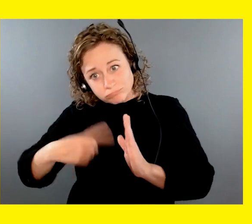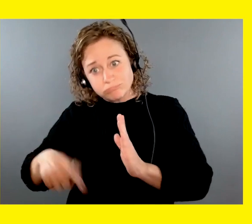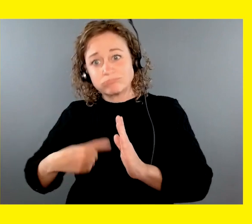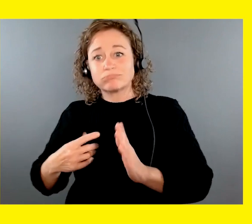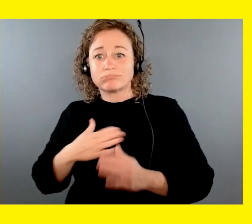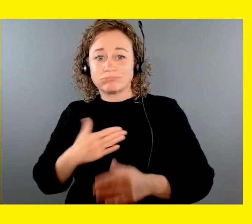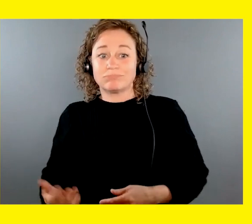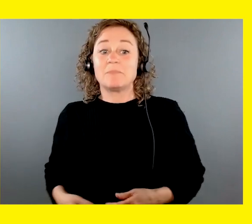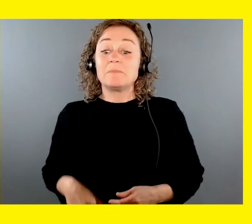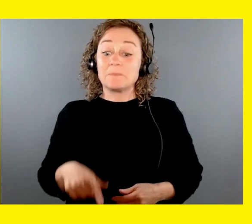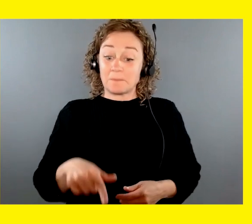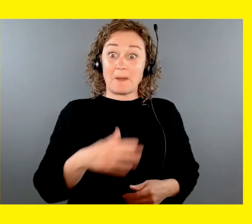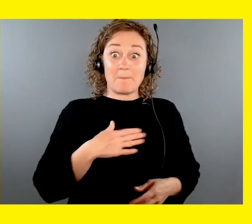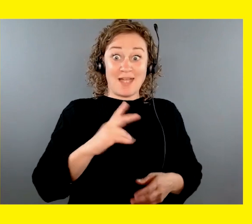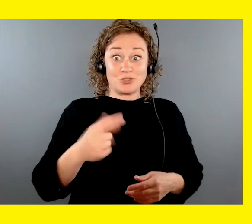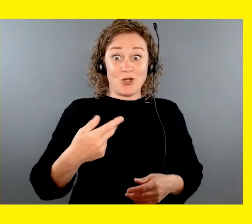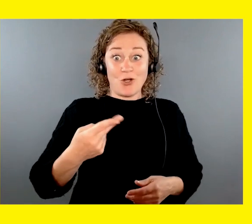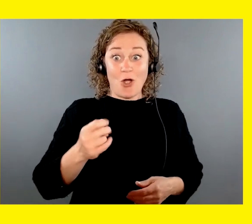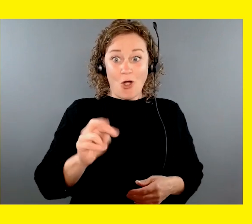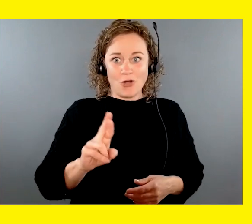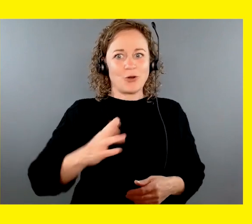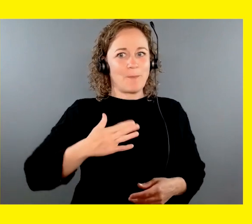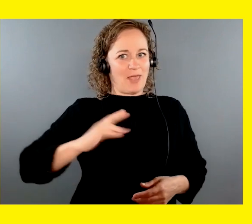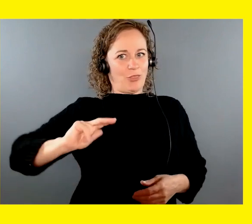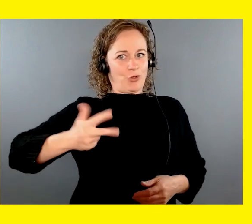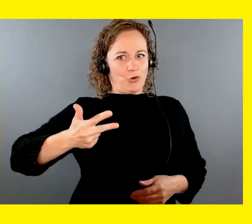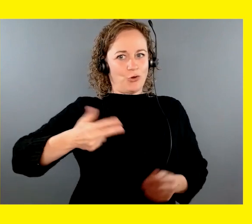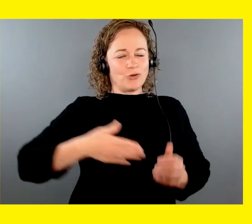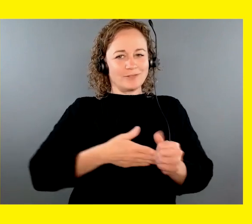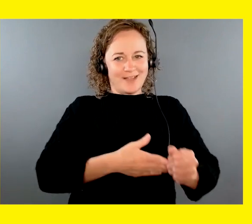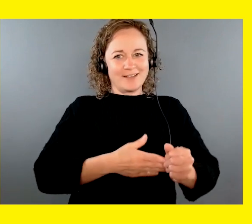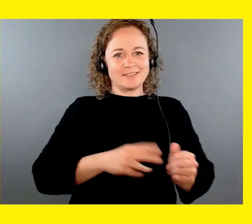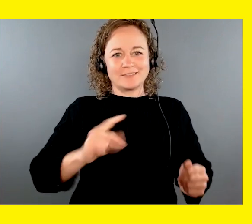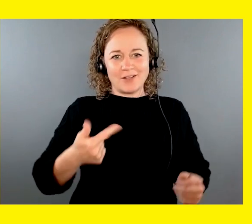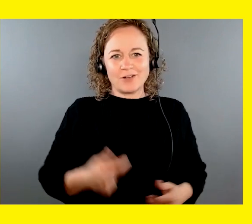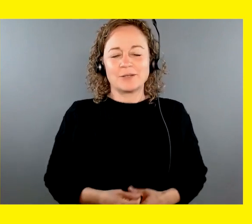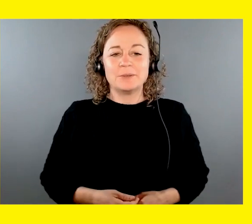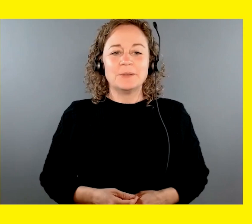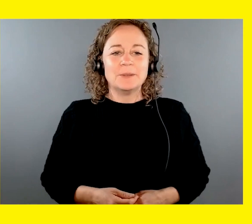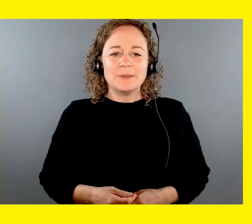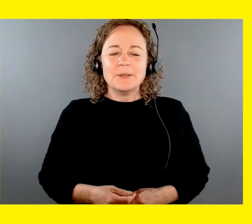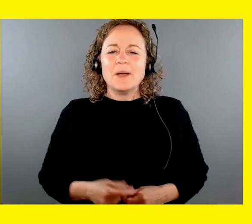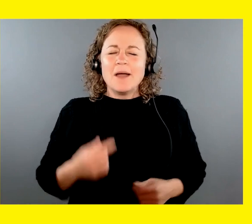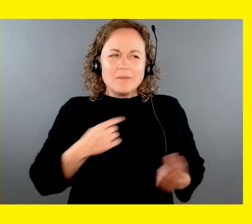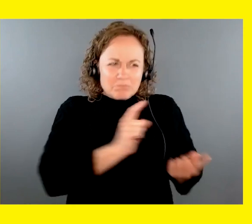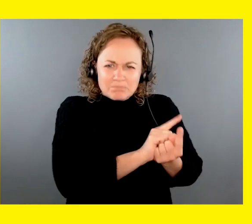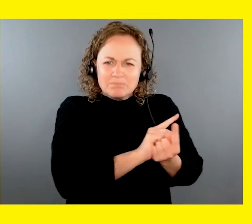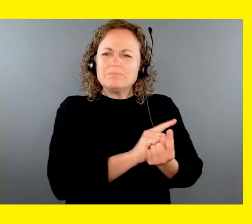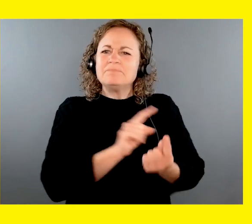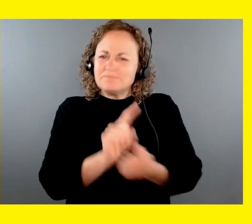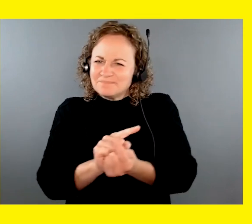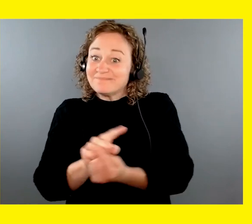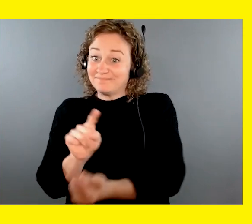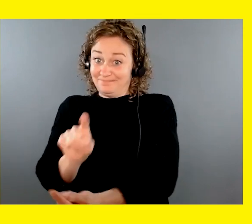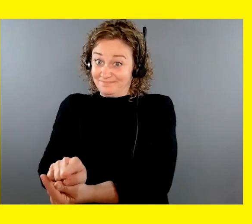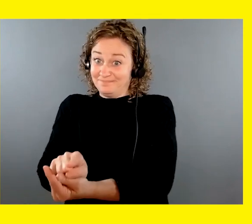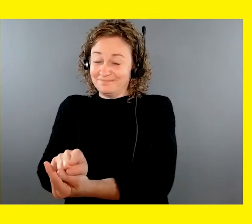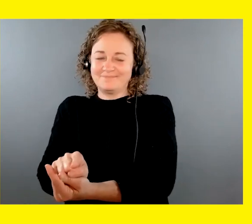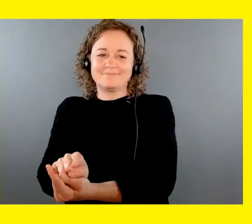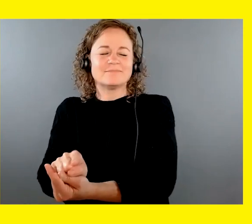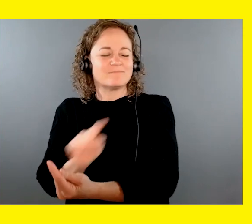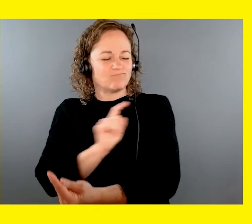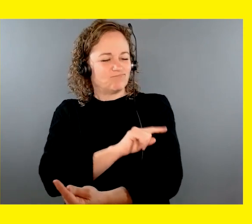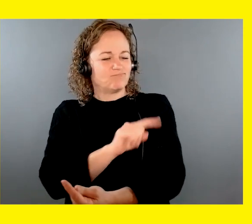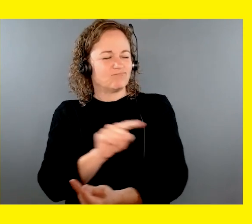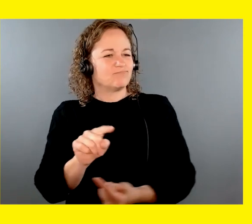is my third guide dog now and from the time I met all of my three guide dogs, I knew from the